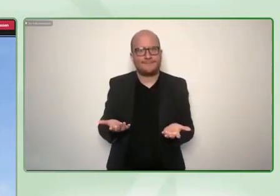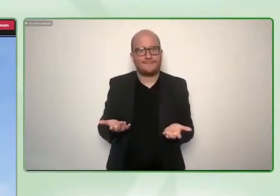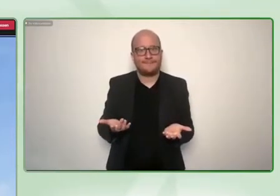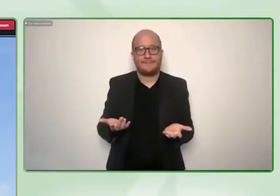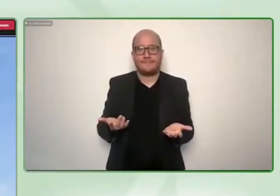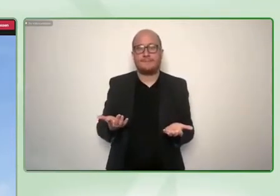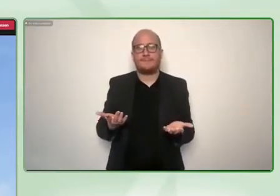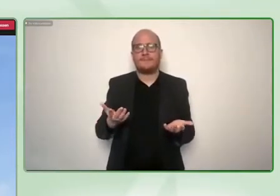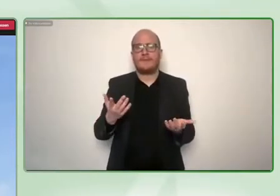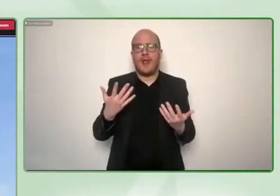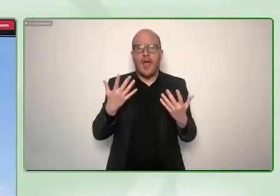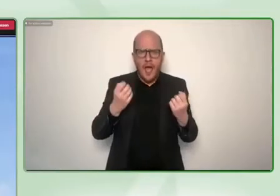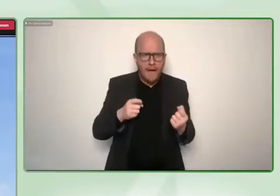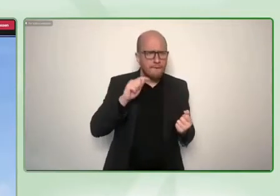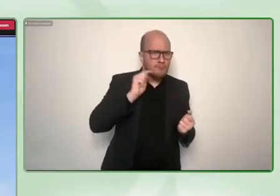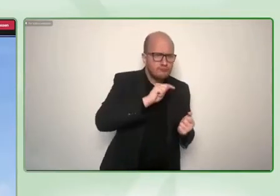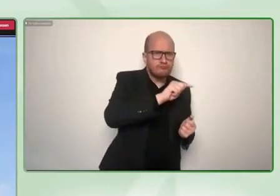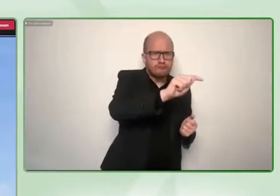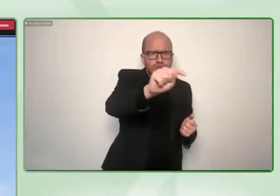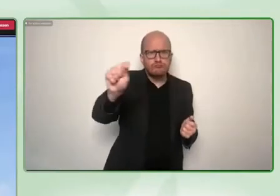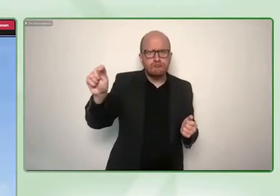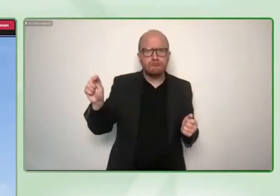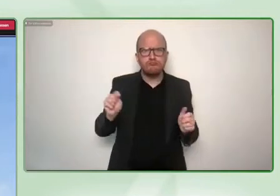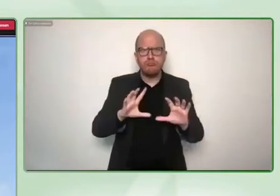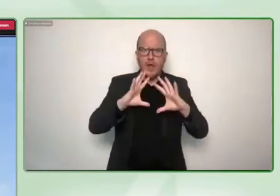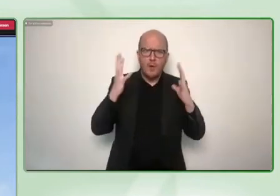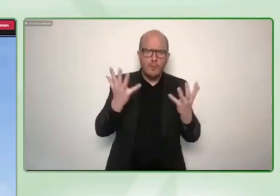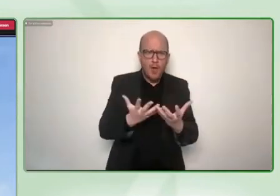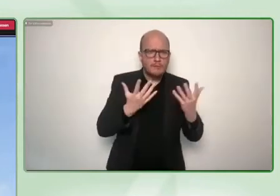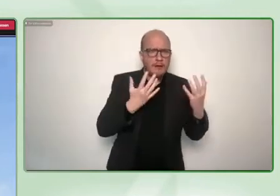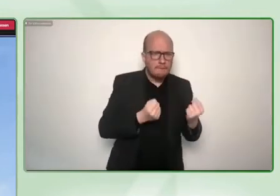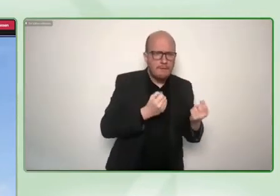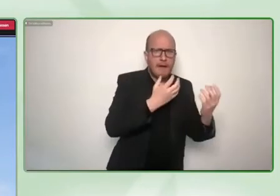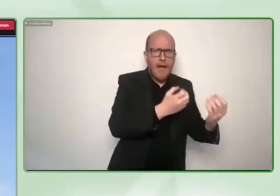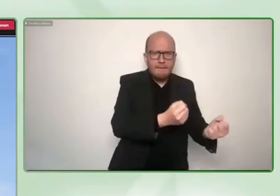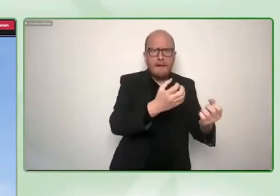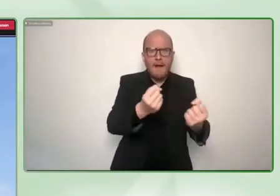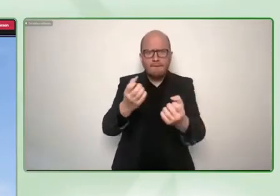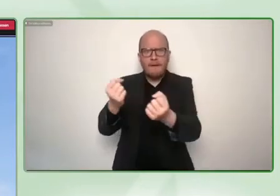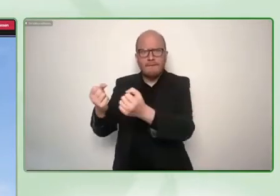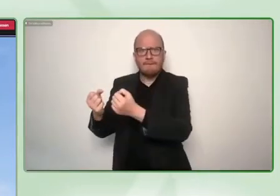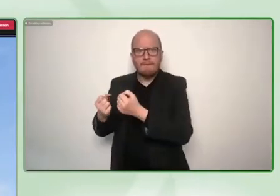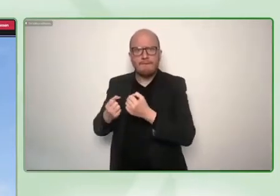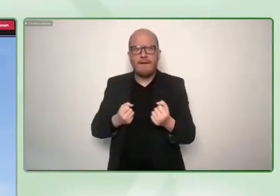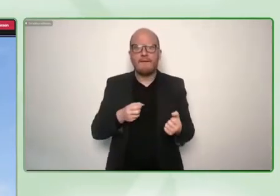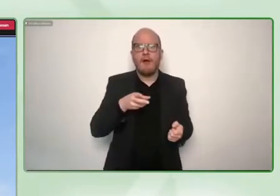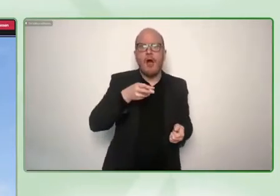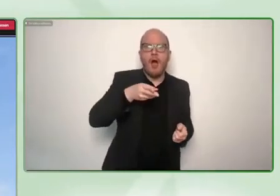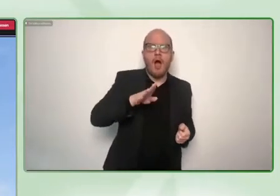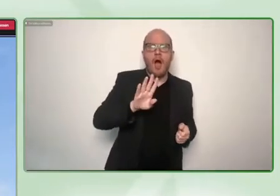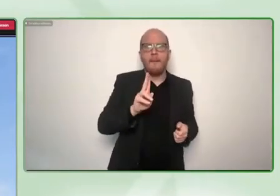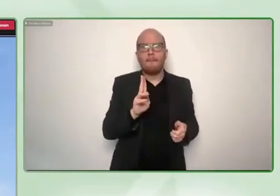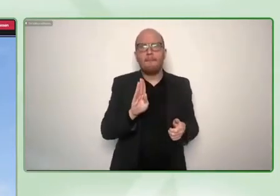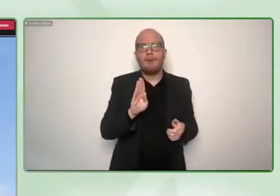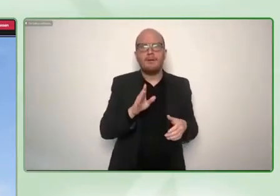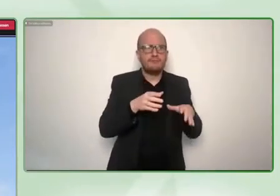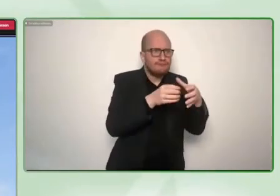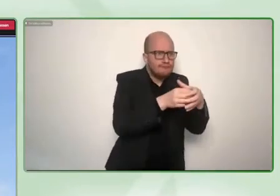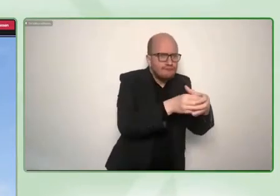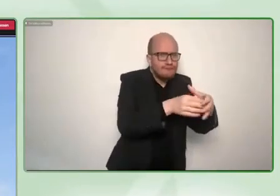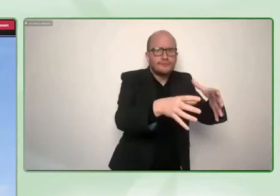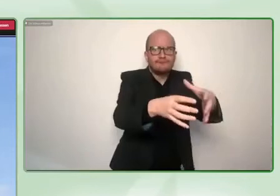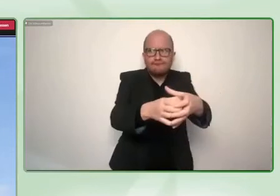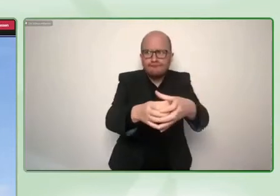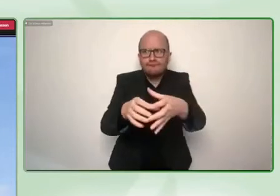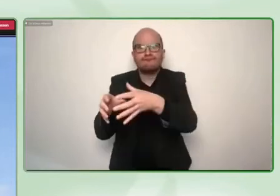actually are able to and undertake scaling efforts. So the big question we ask ourselves is why